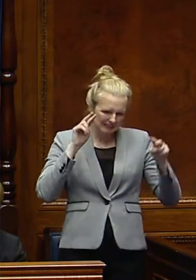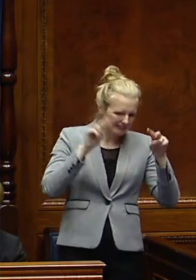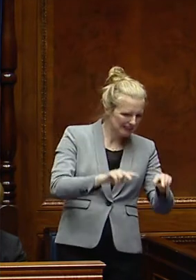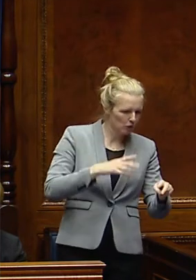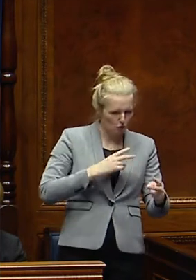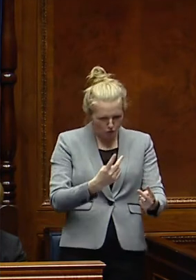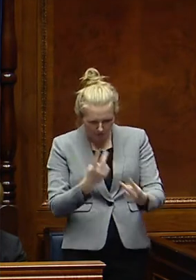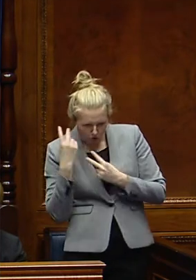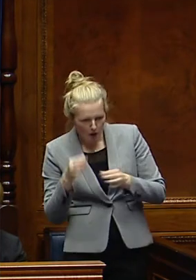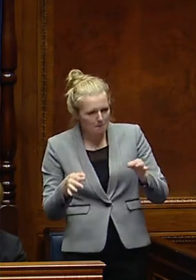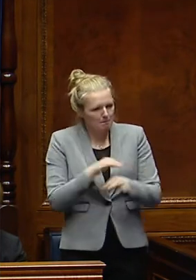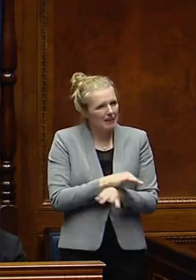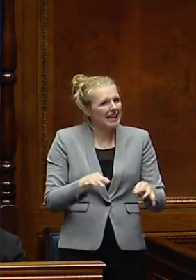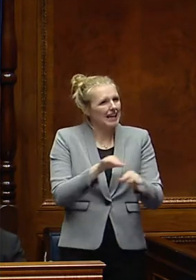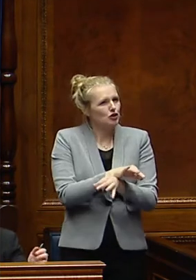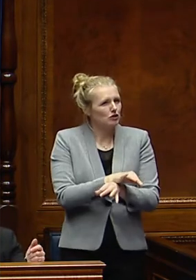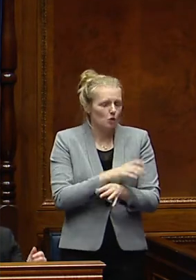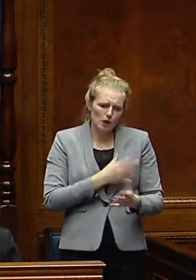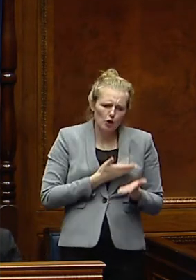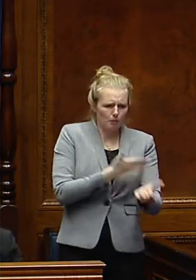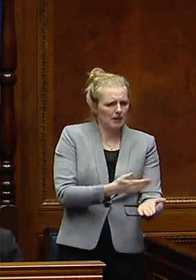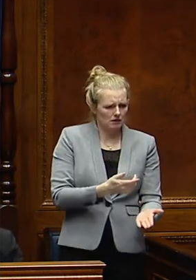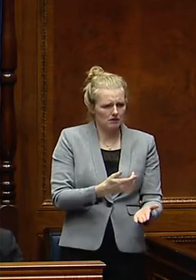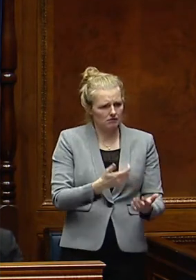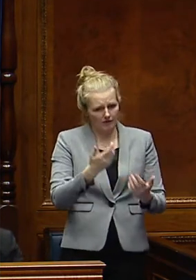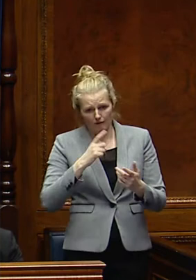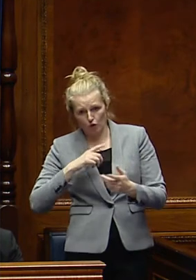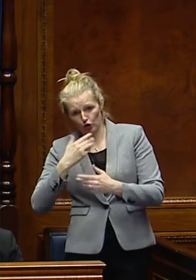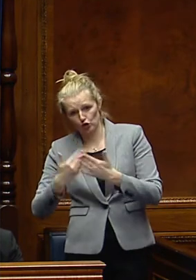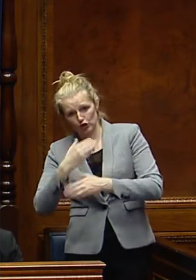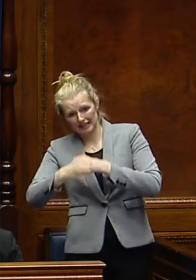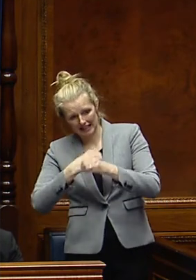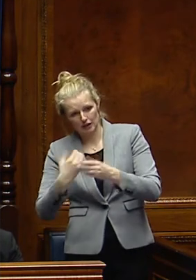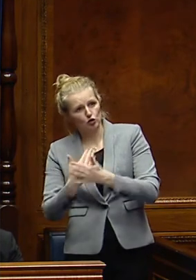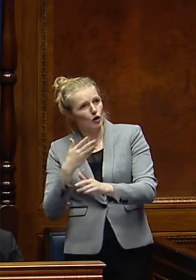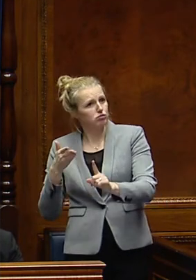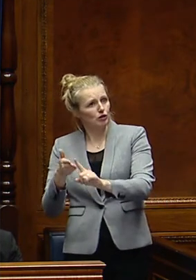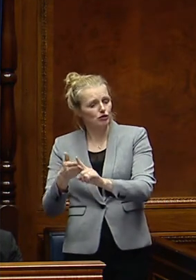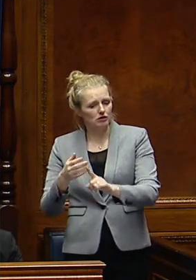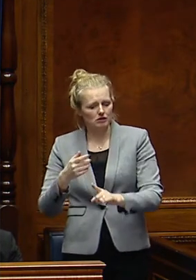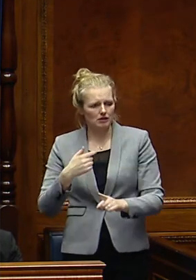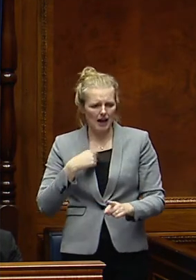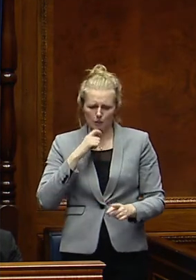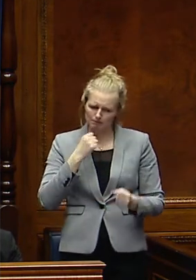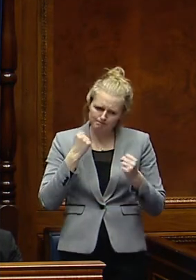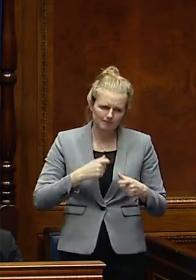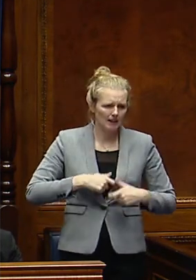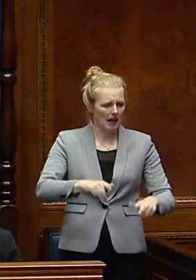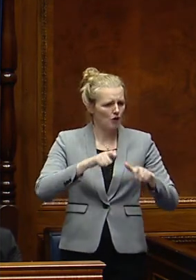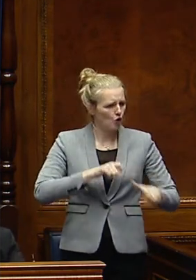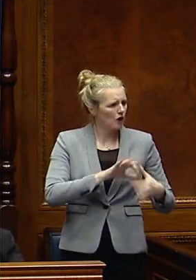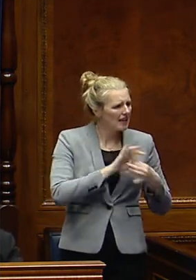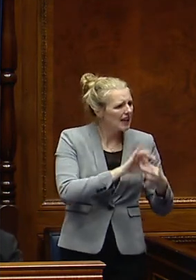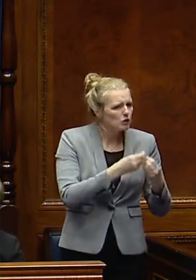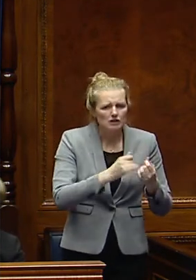review the mitigation measures we committed to within the New Decade New Approach. I will continue to liaise with stakeholders and